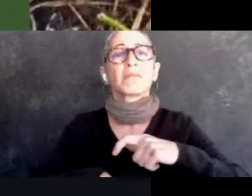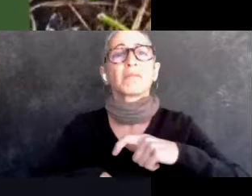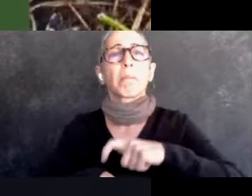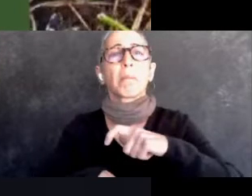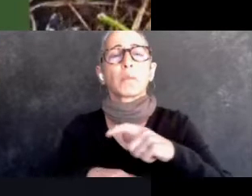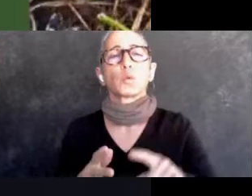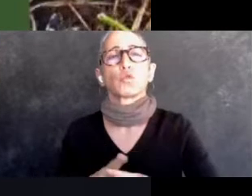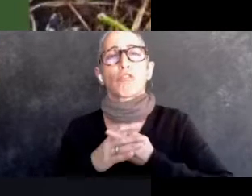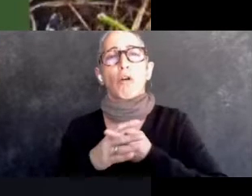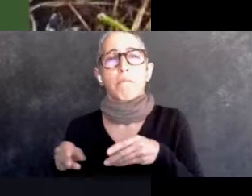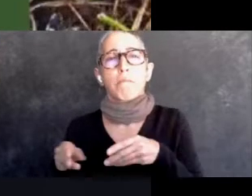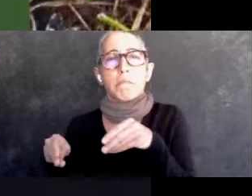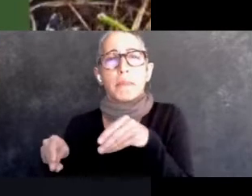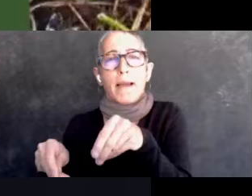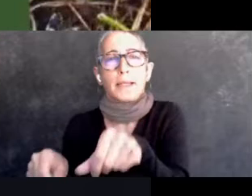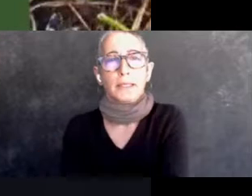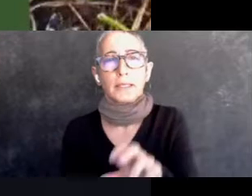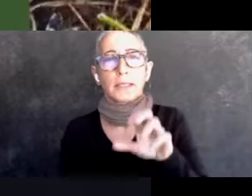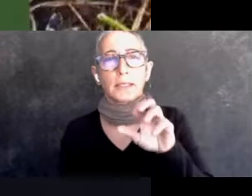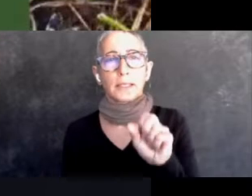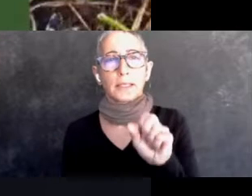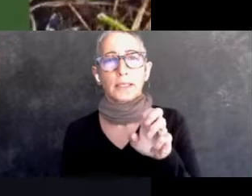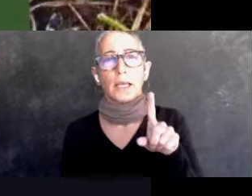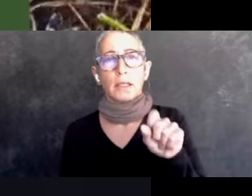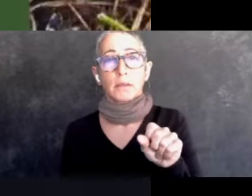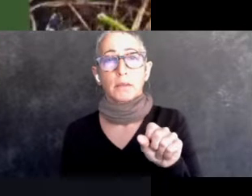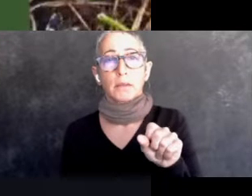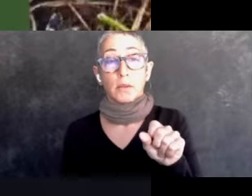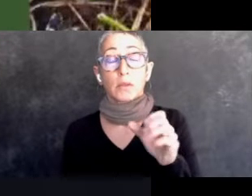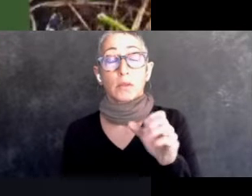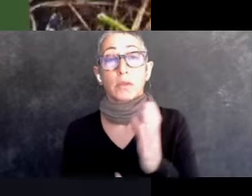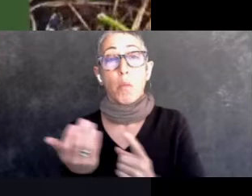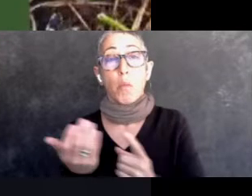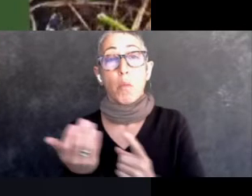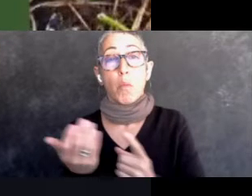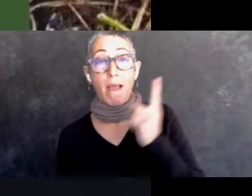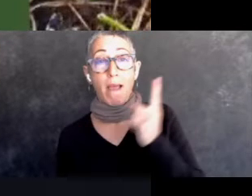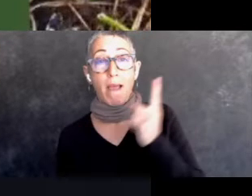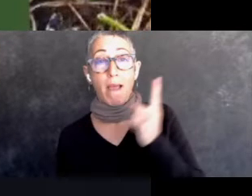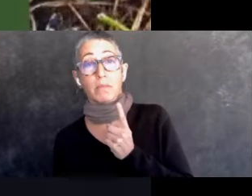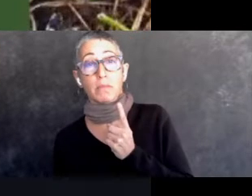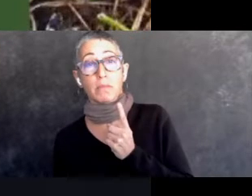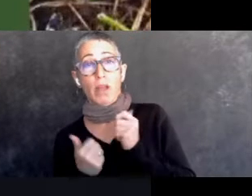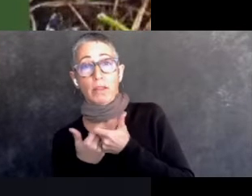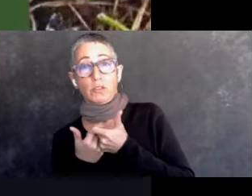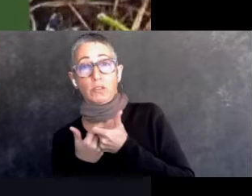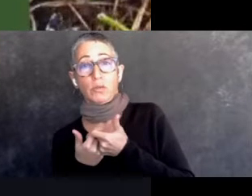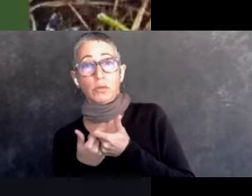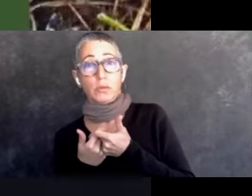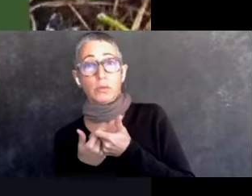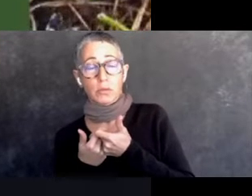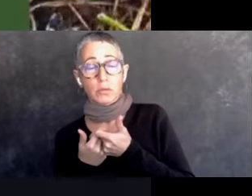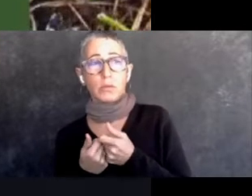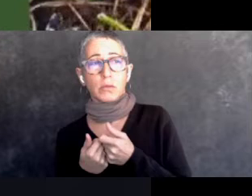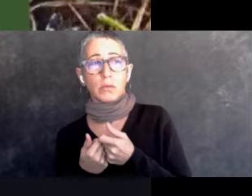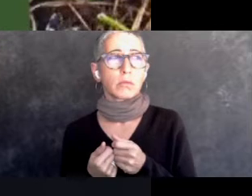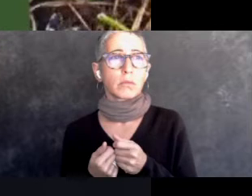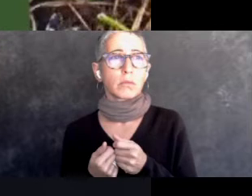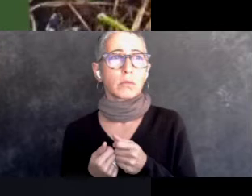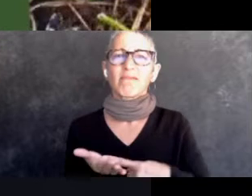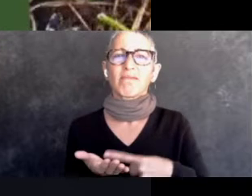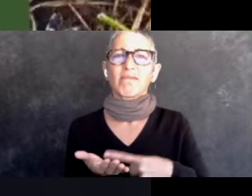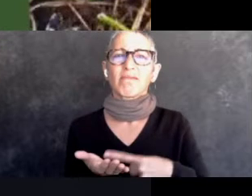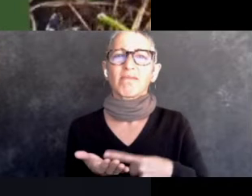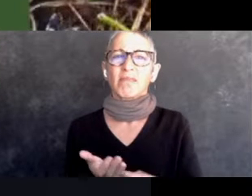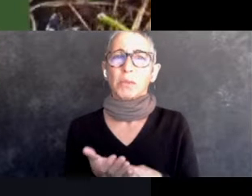starts. And someone came and challenged and kept going and the discussion, uh, was, was a bit terse